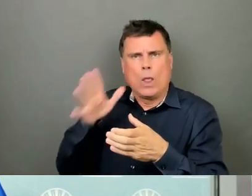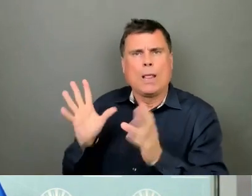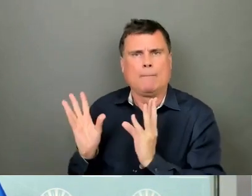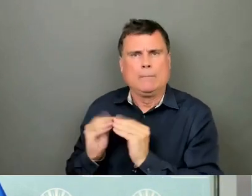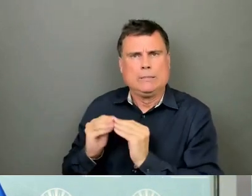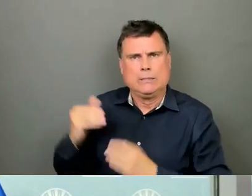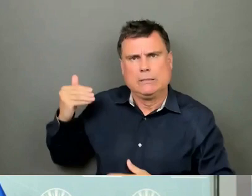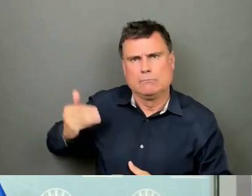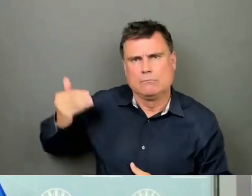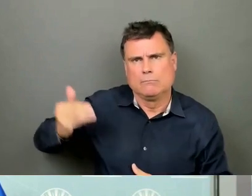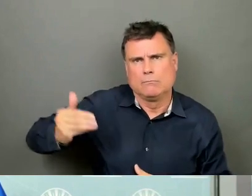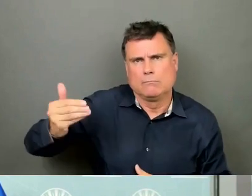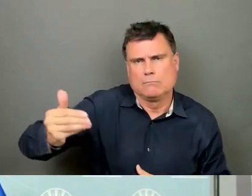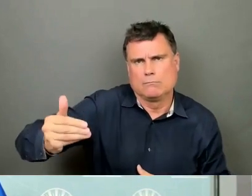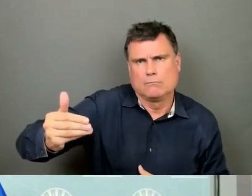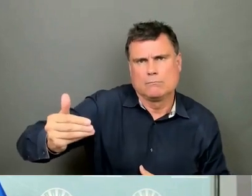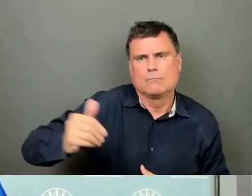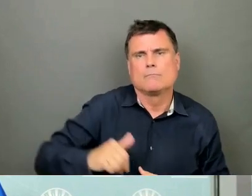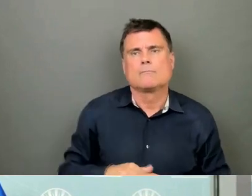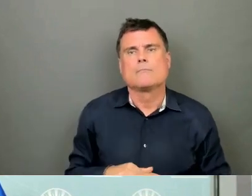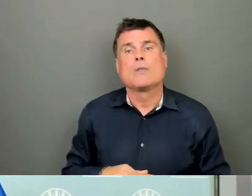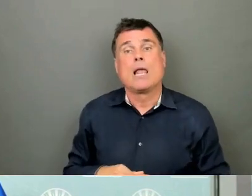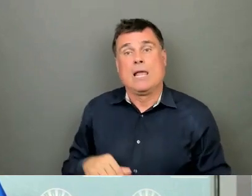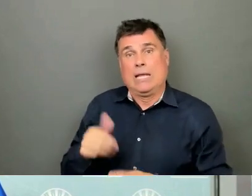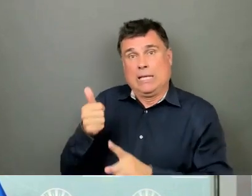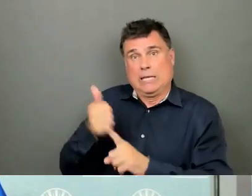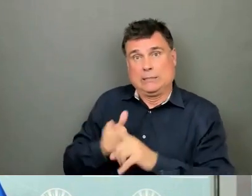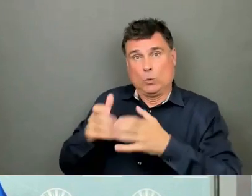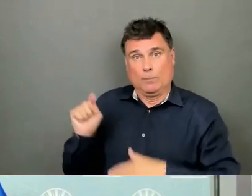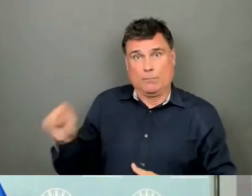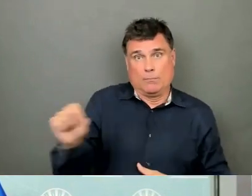a senior representative with decision-making authority from each party.